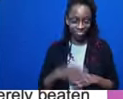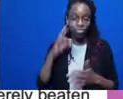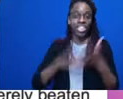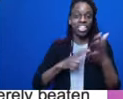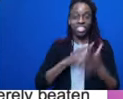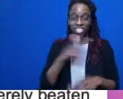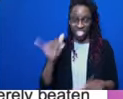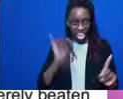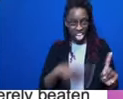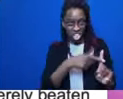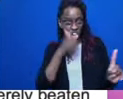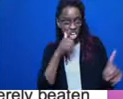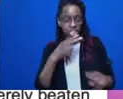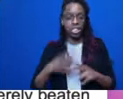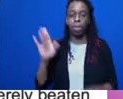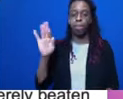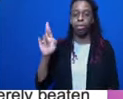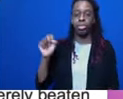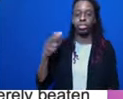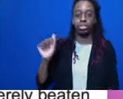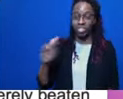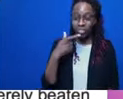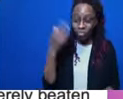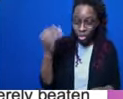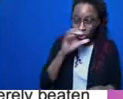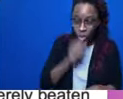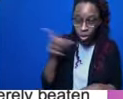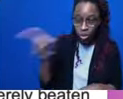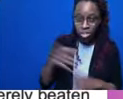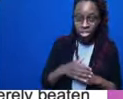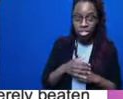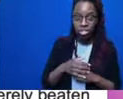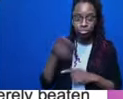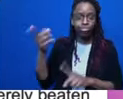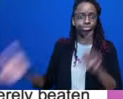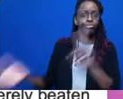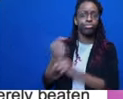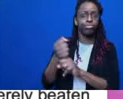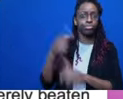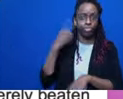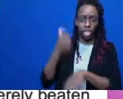abusive father in Warren, Ohio, on July 28, 2016.